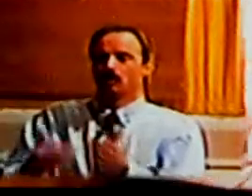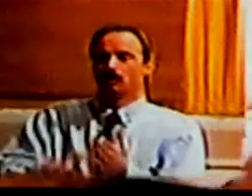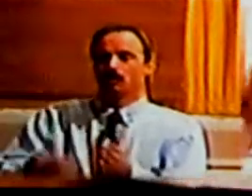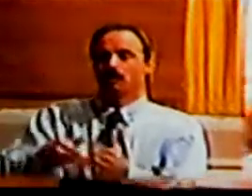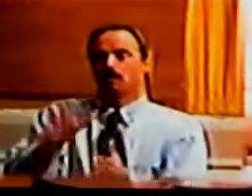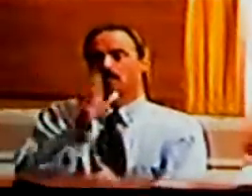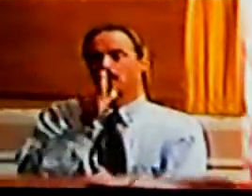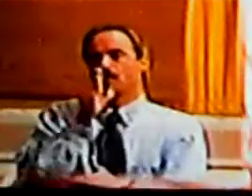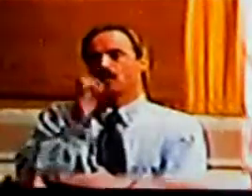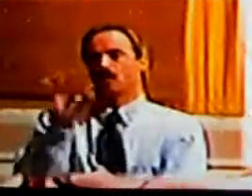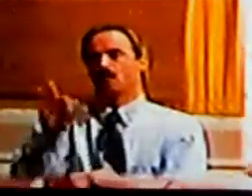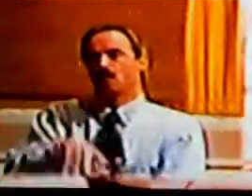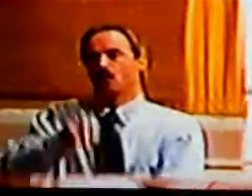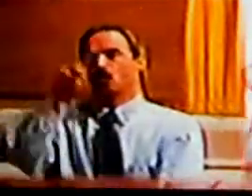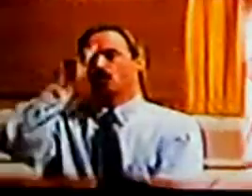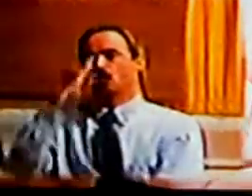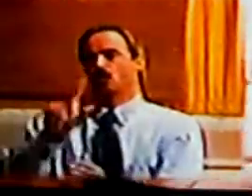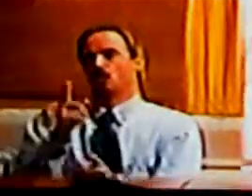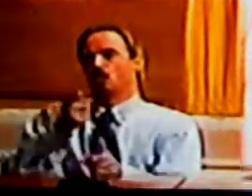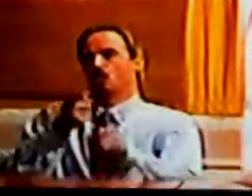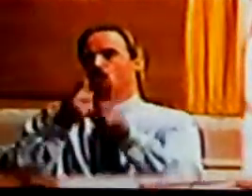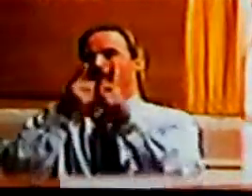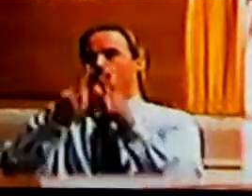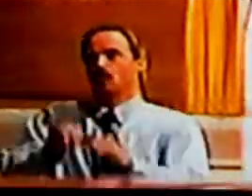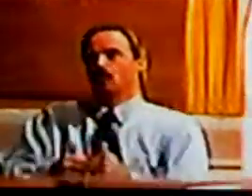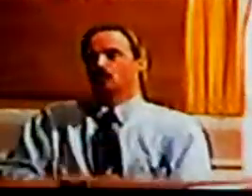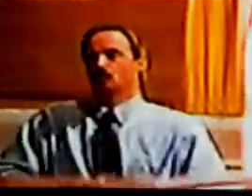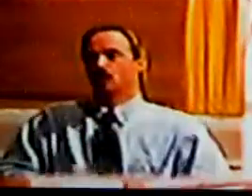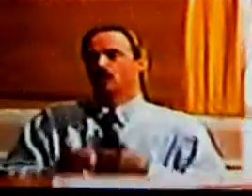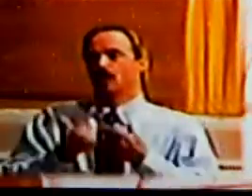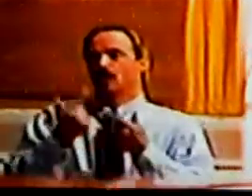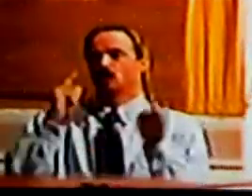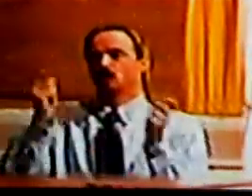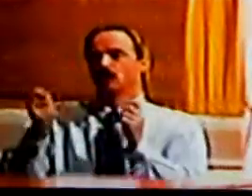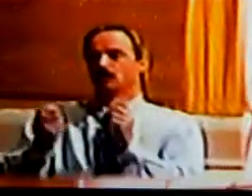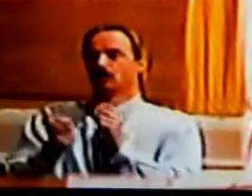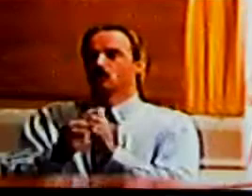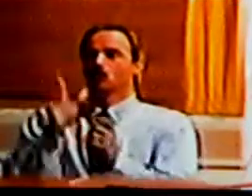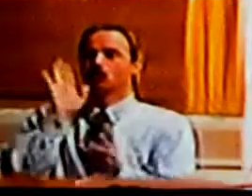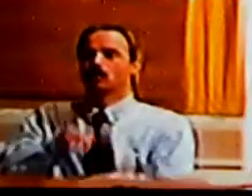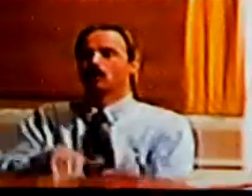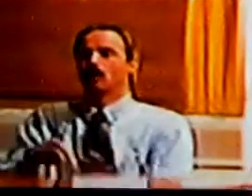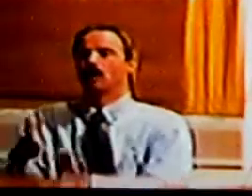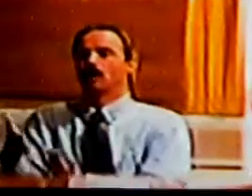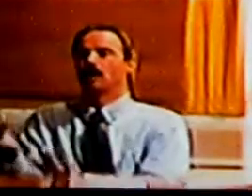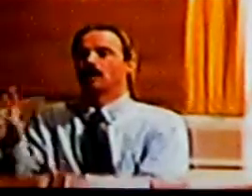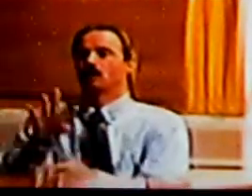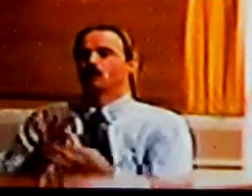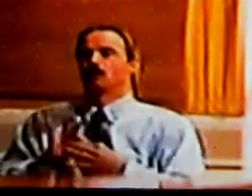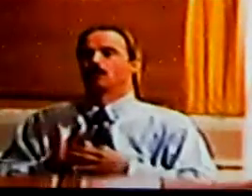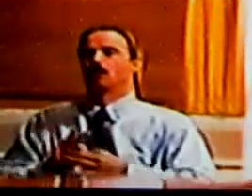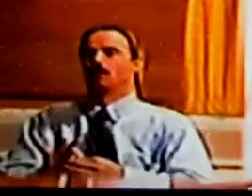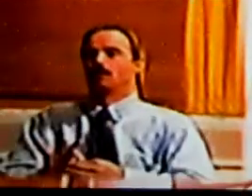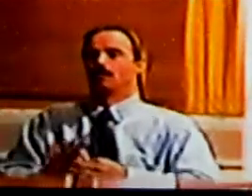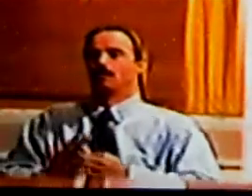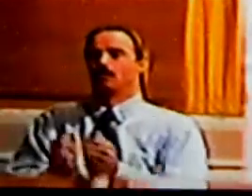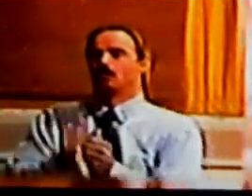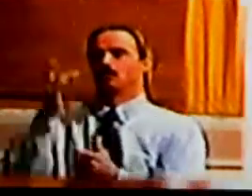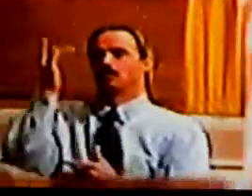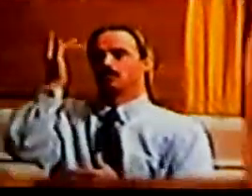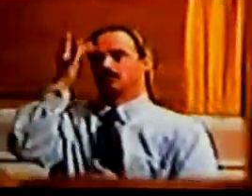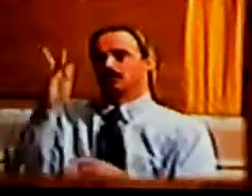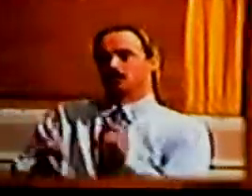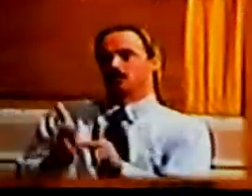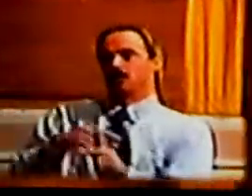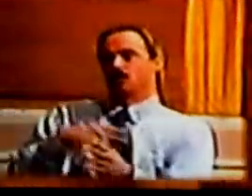show you how to survive the transition zone you will die if you hang out with toxic people i read this book